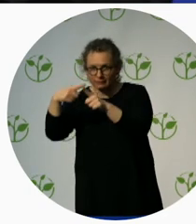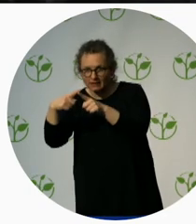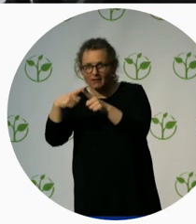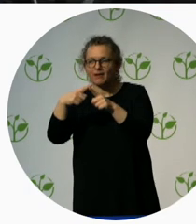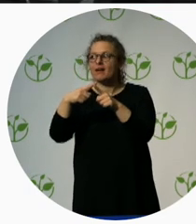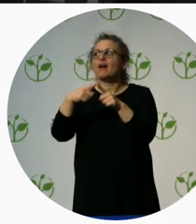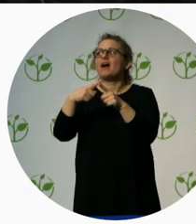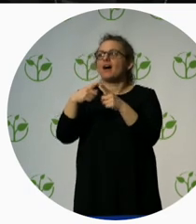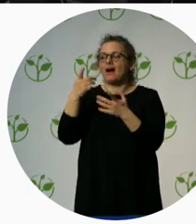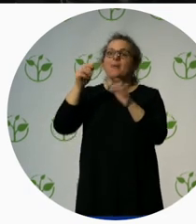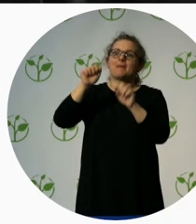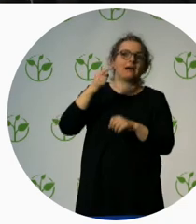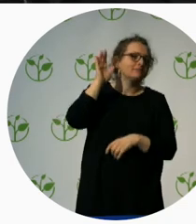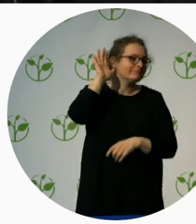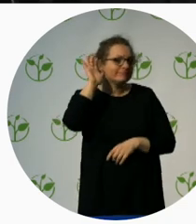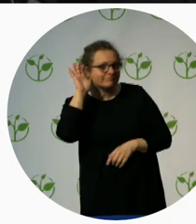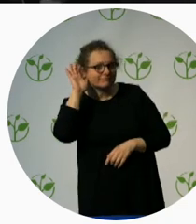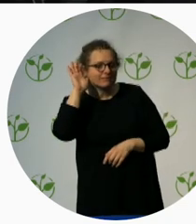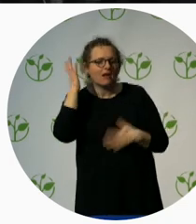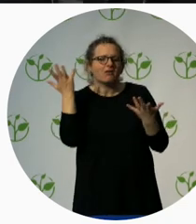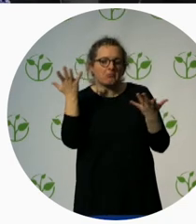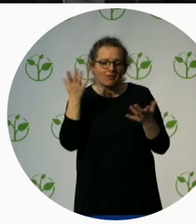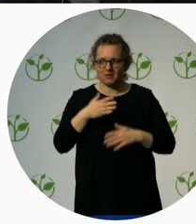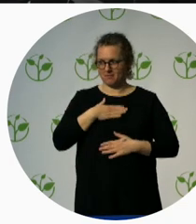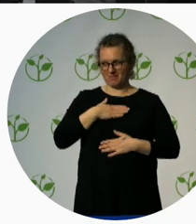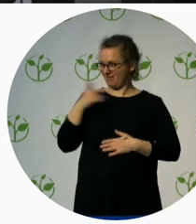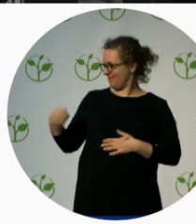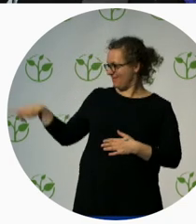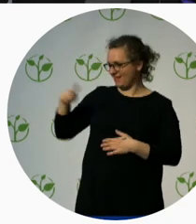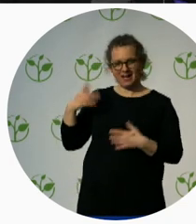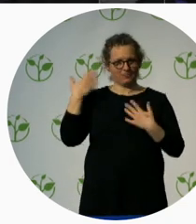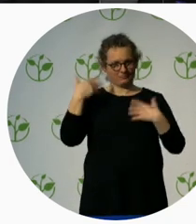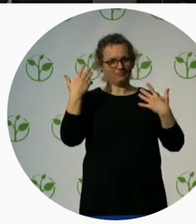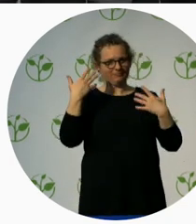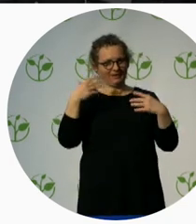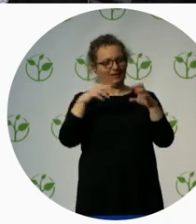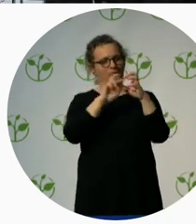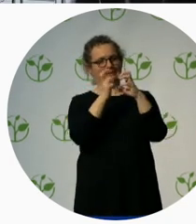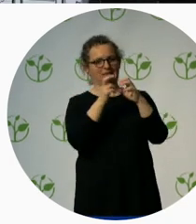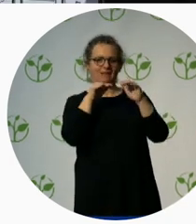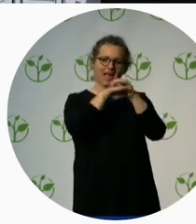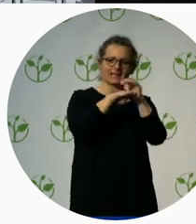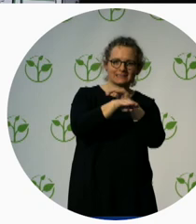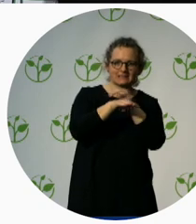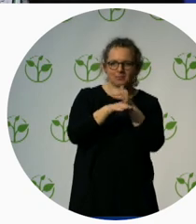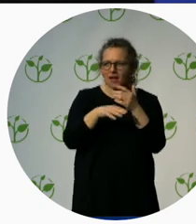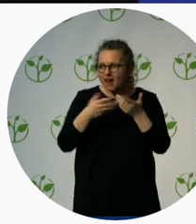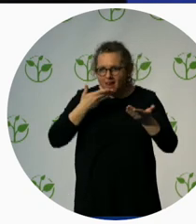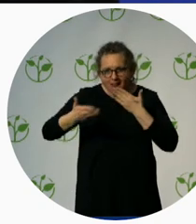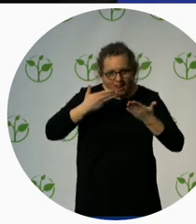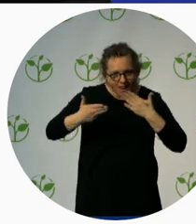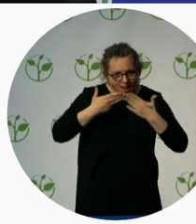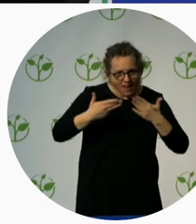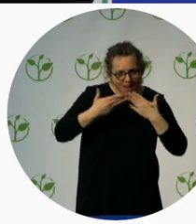A conference like this is part of tourism. So, we are all part of tourism. And tourism